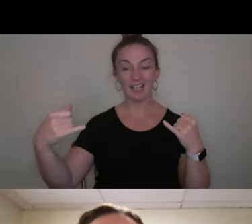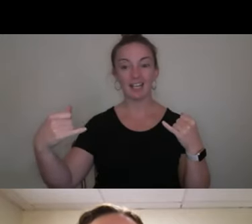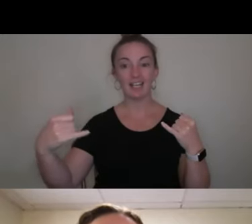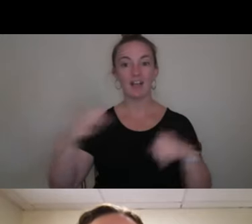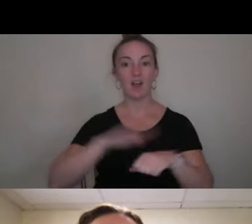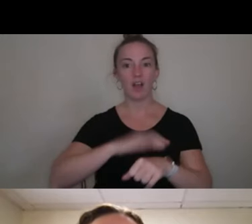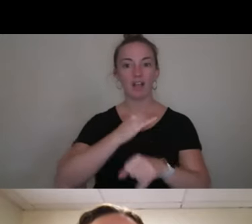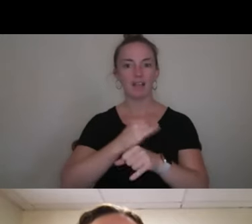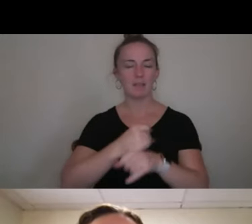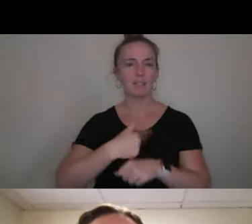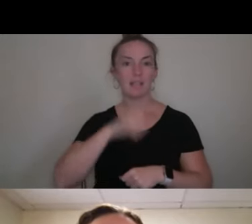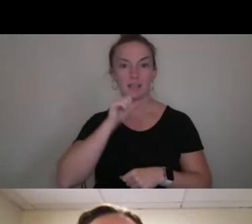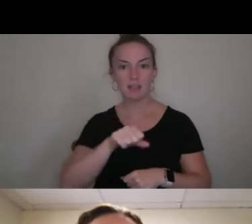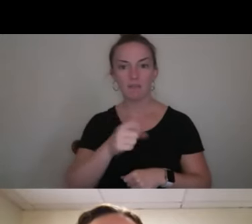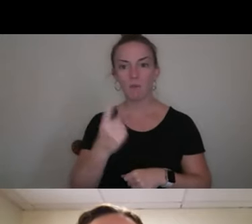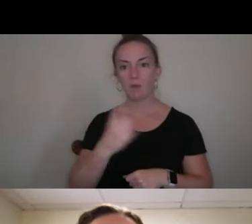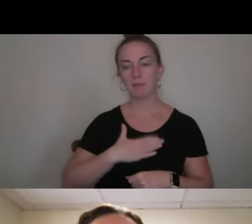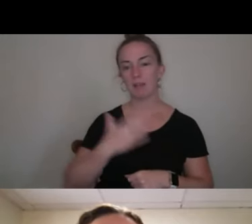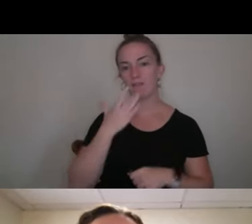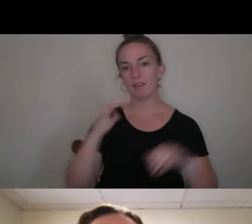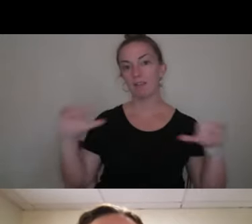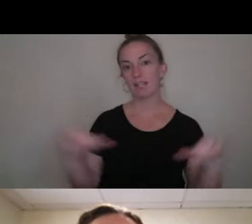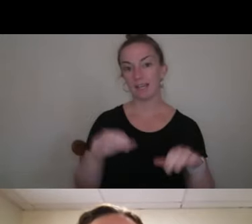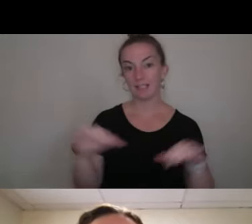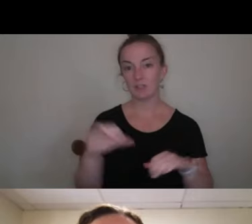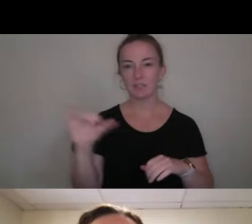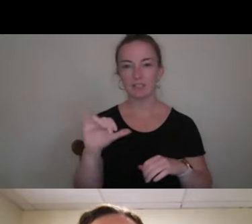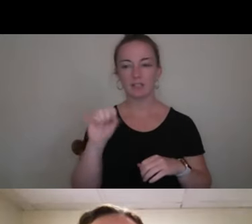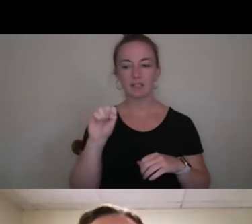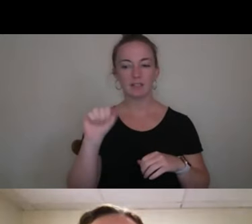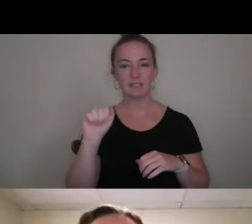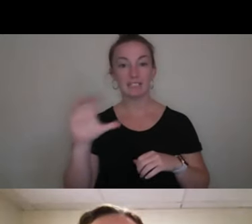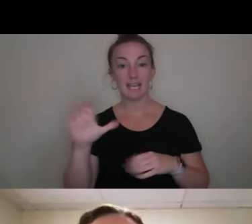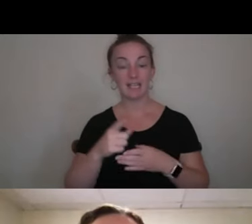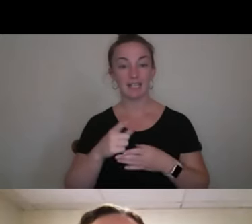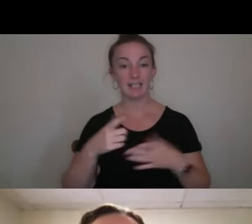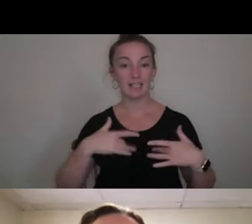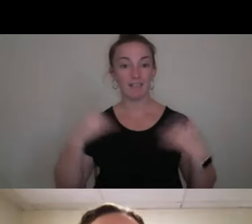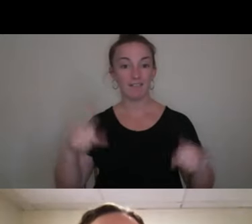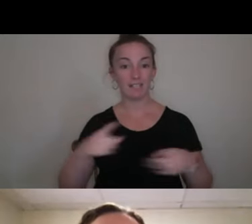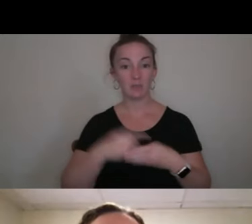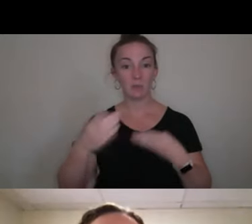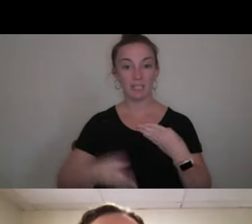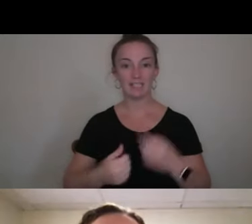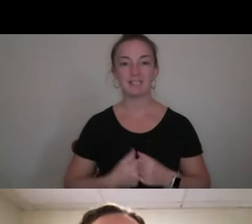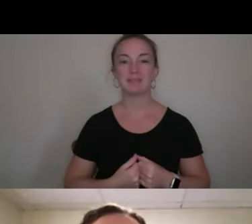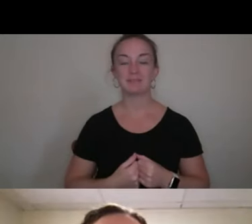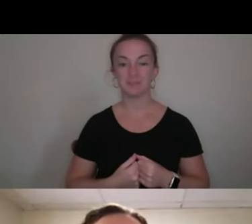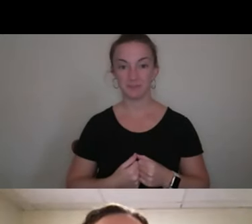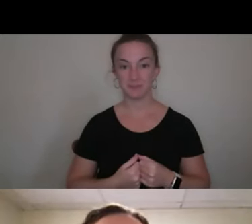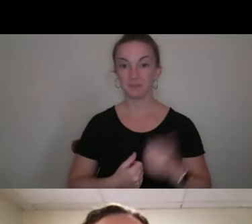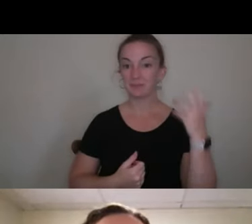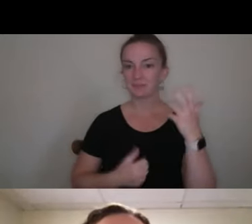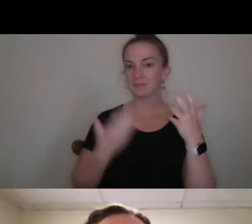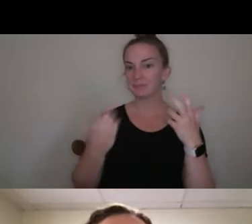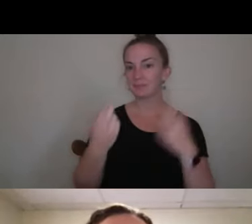one of my favorite activities would be like SAC events on weekends. Great. Awesome. Hannah, what